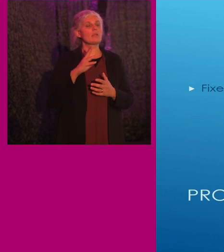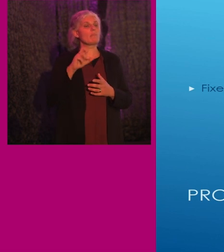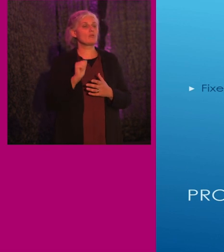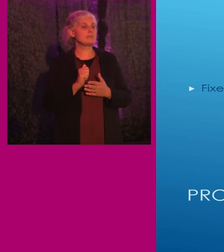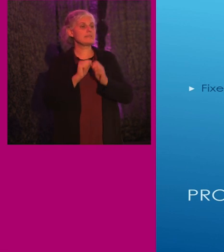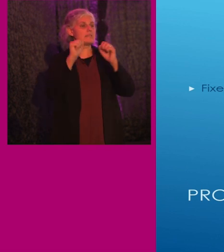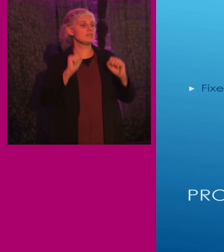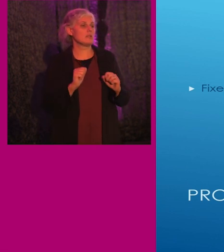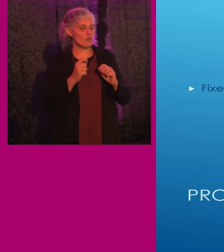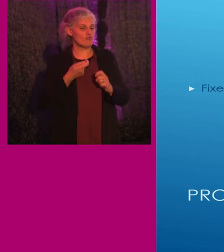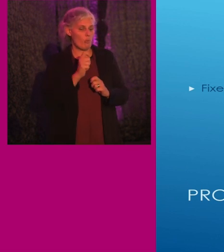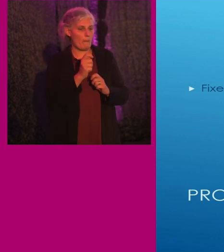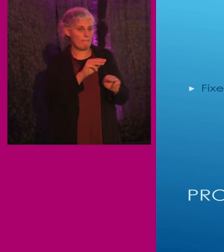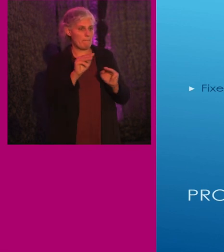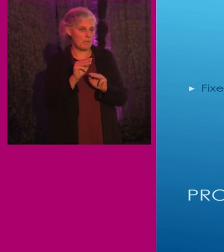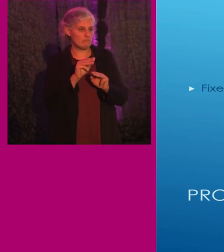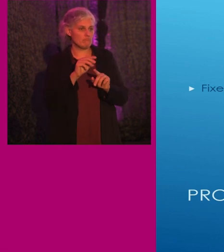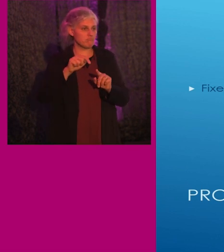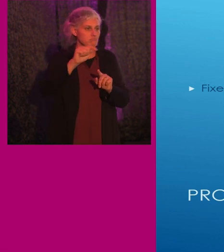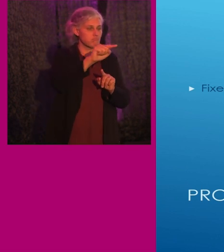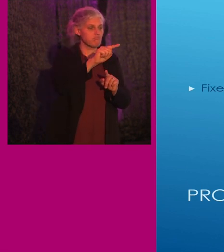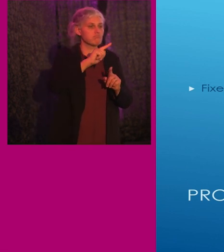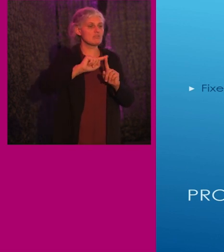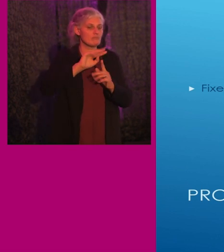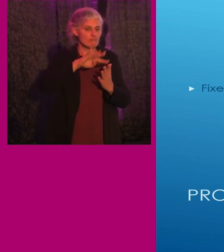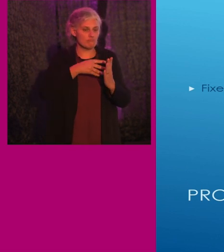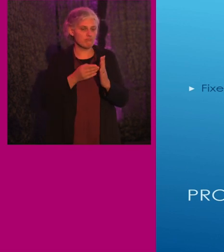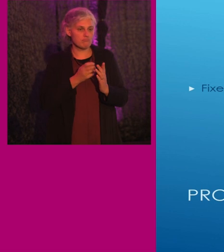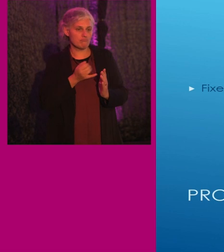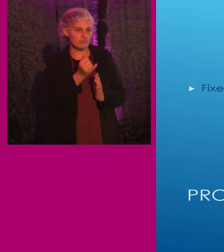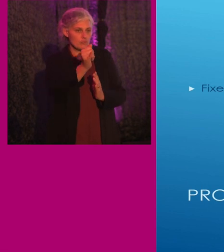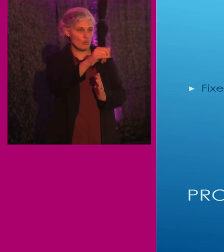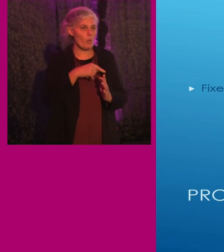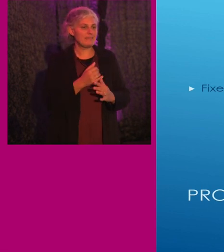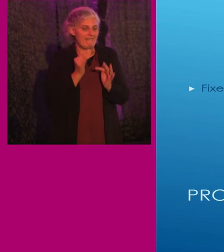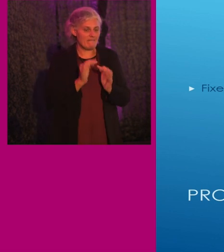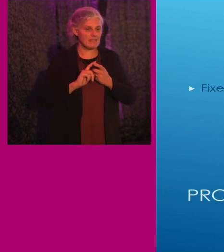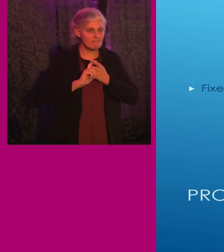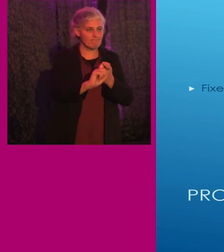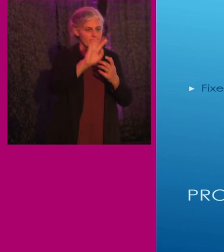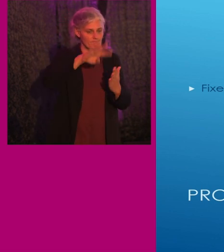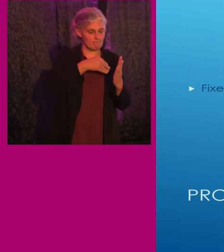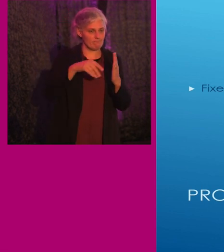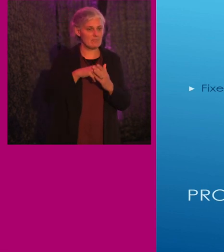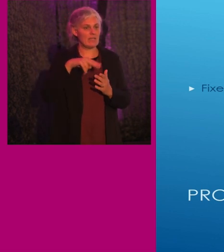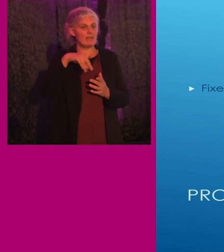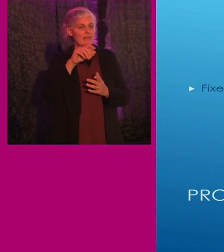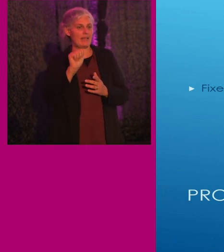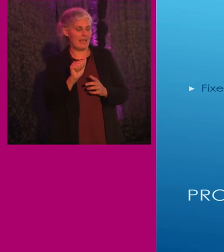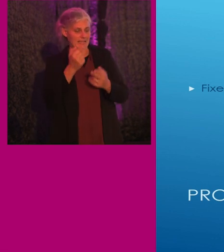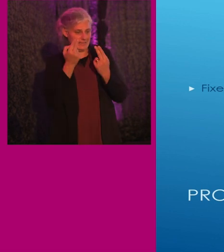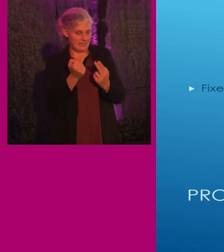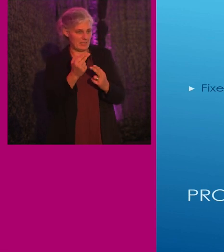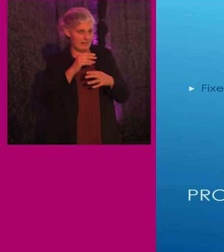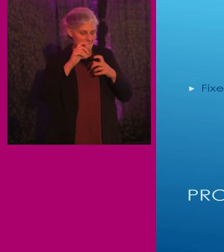system of transporting people along a prescribed route according to a fixed schedule. The ADA requires that new